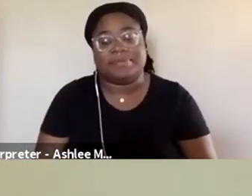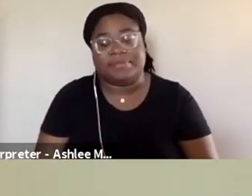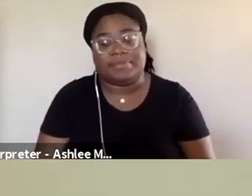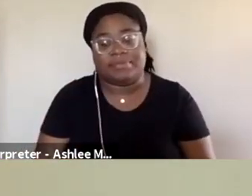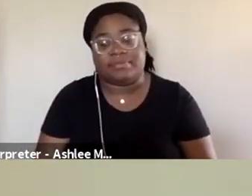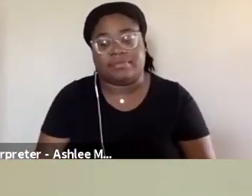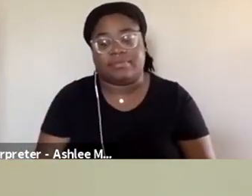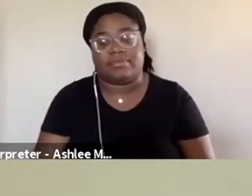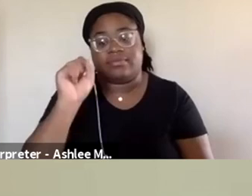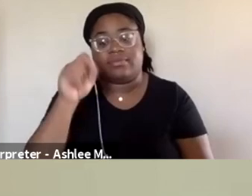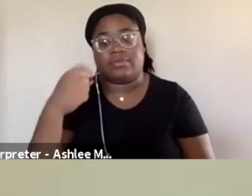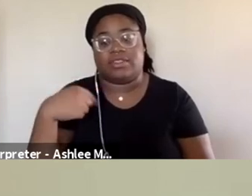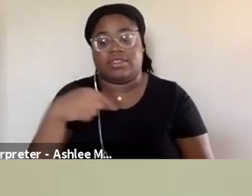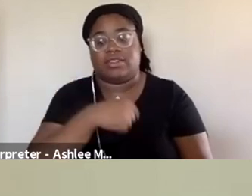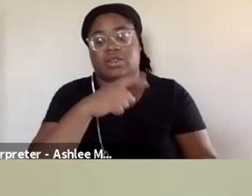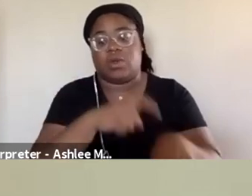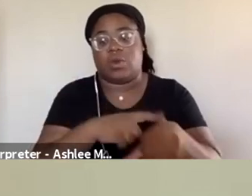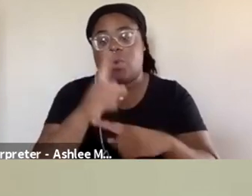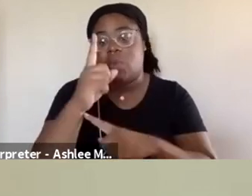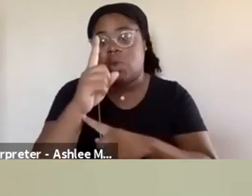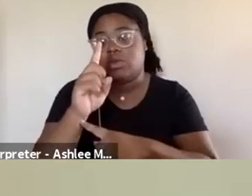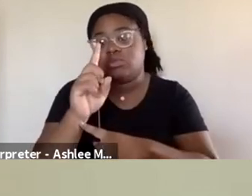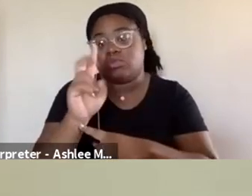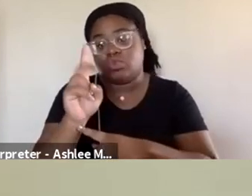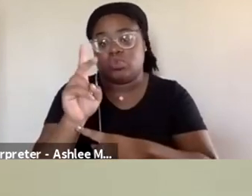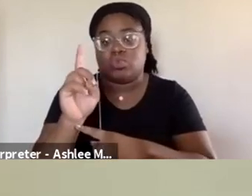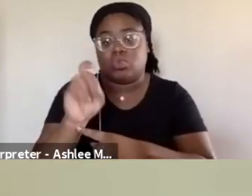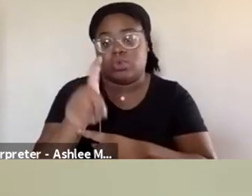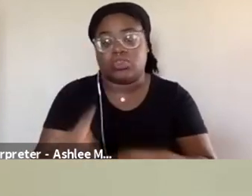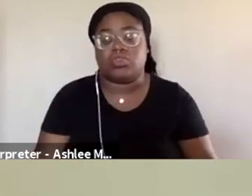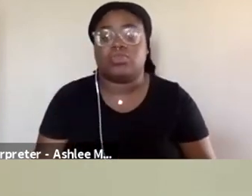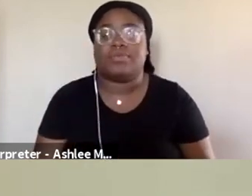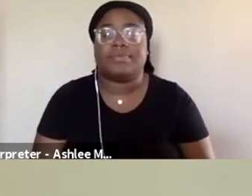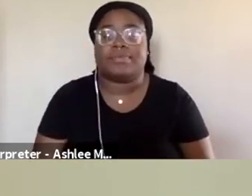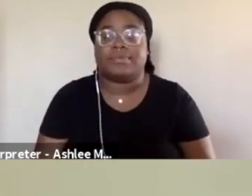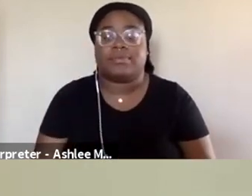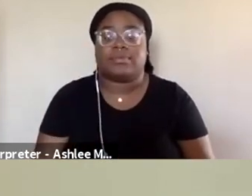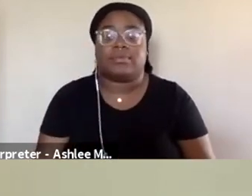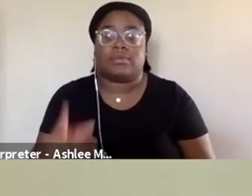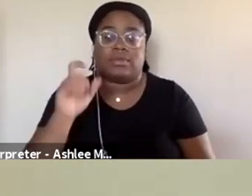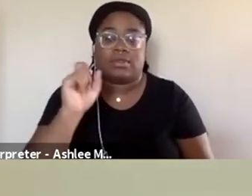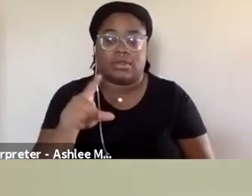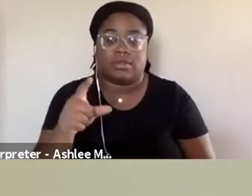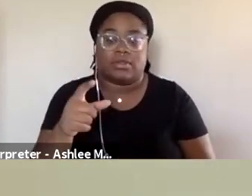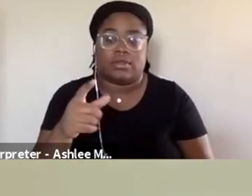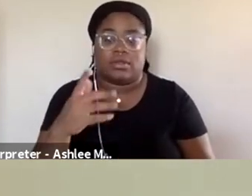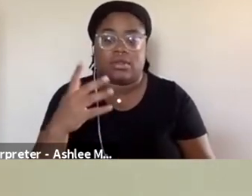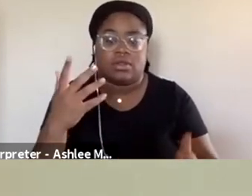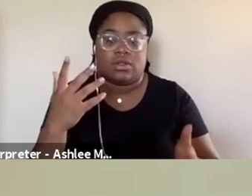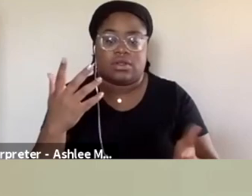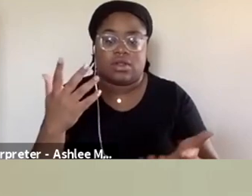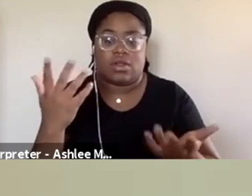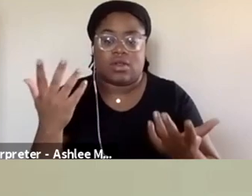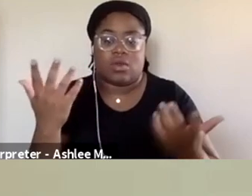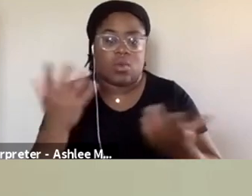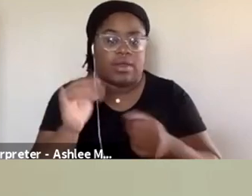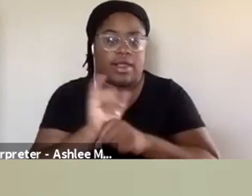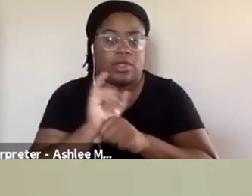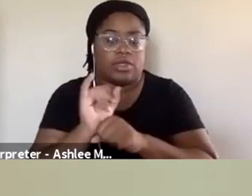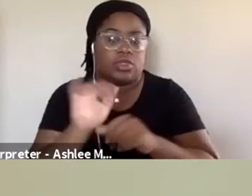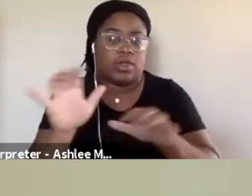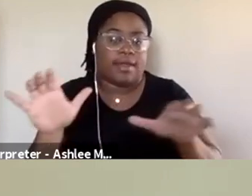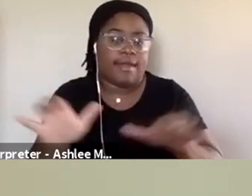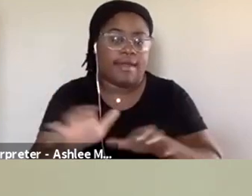Yeah, we have time for maybe like one or two more. I want to ask this one, which is one of the industry action steps is create